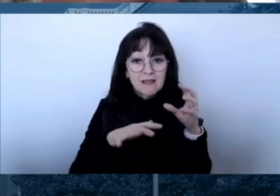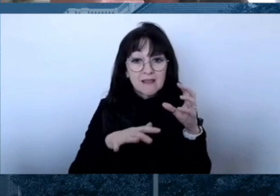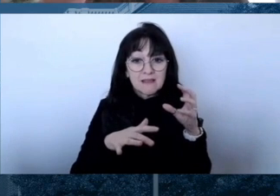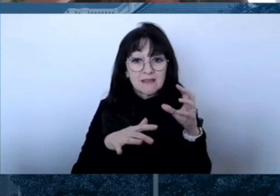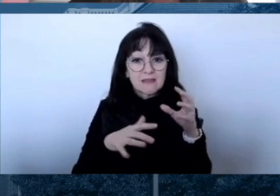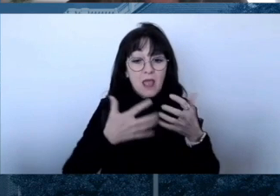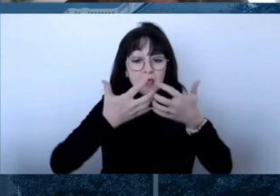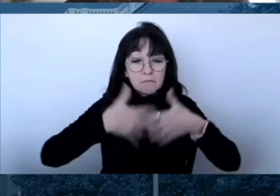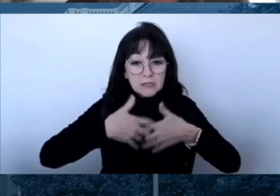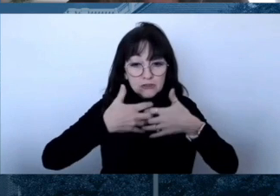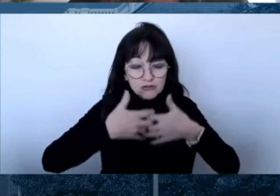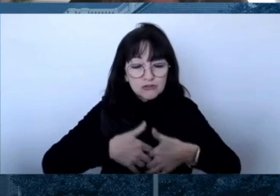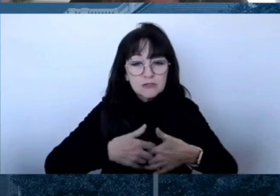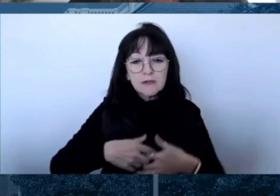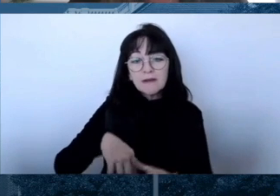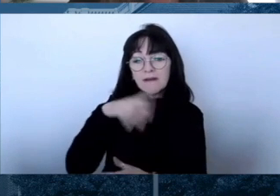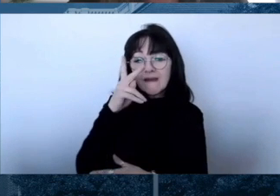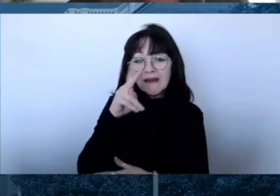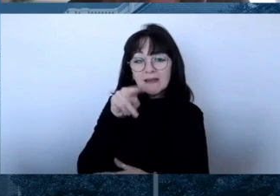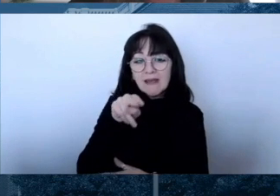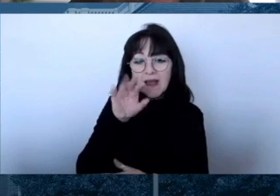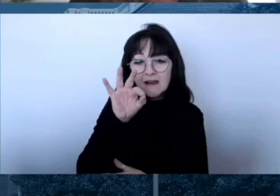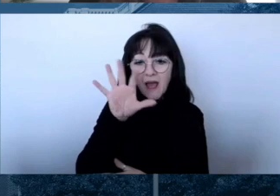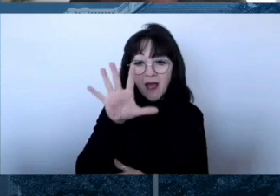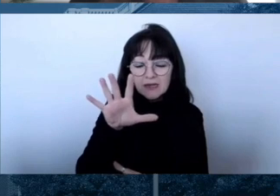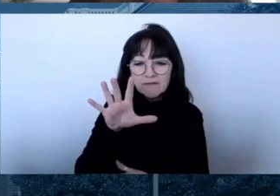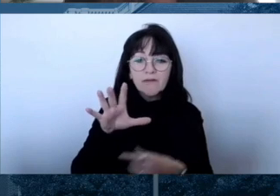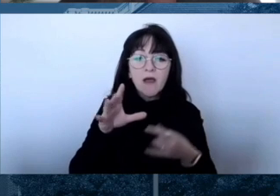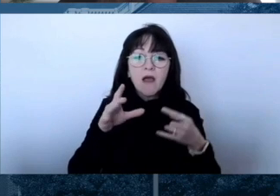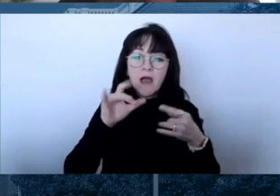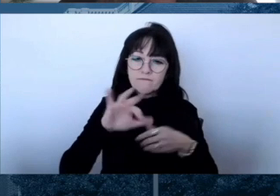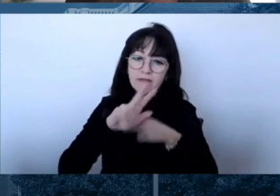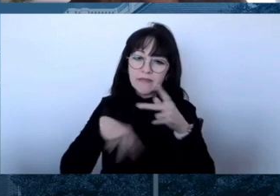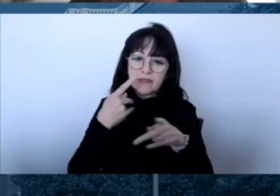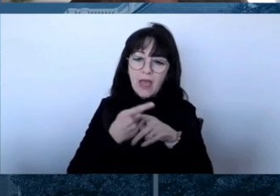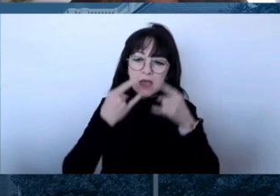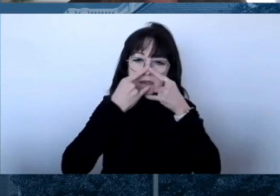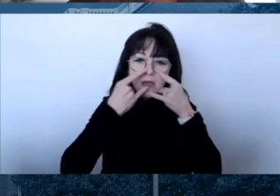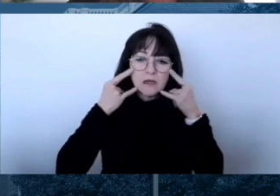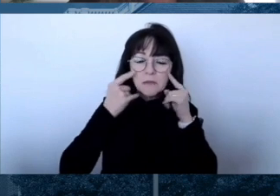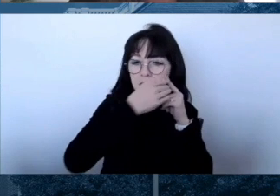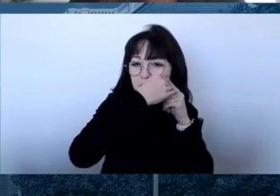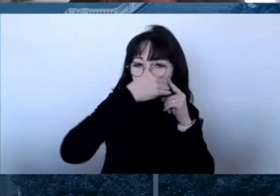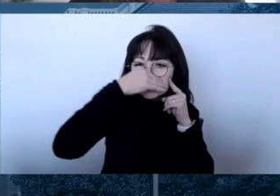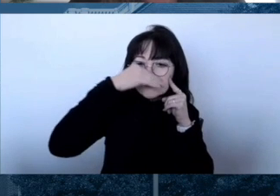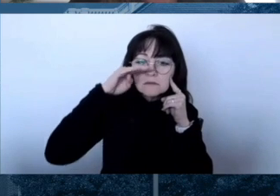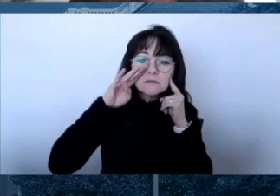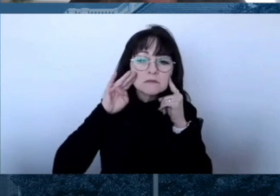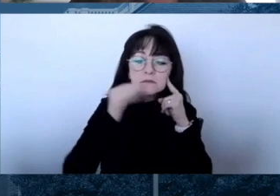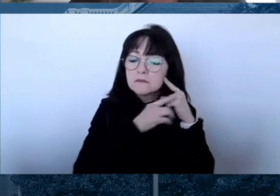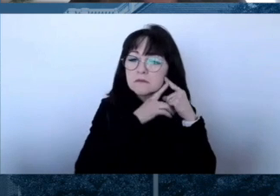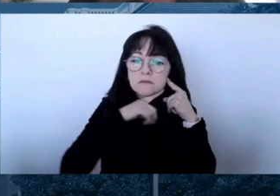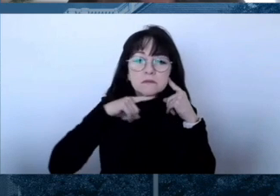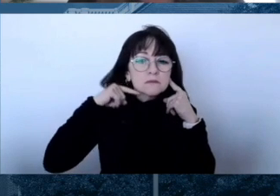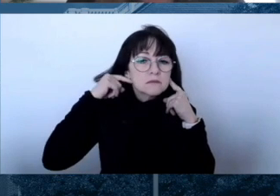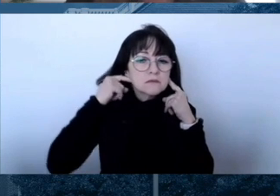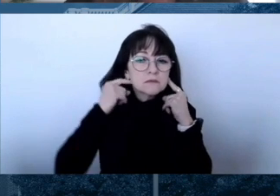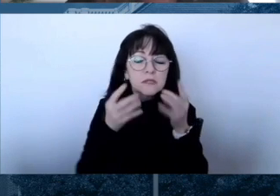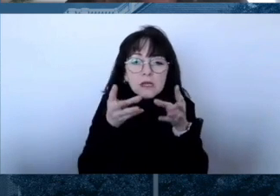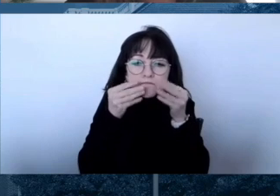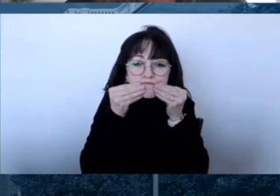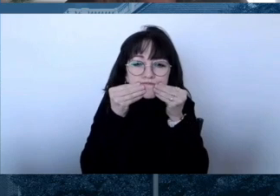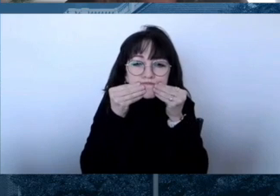provide a better seal around the mouth and nose, may be better. But the bottom line is that any mask is better than no mask at all.